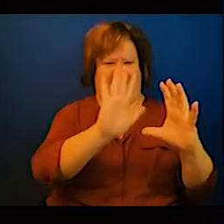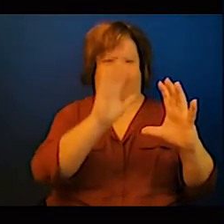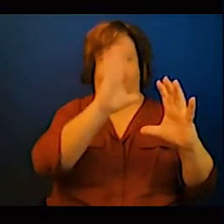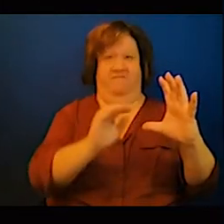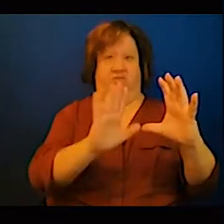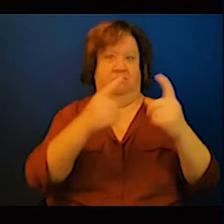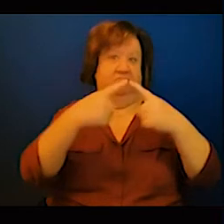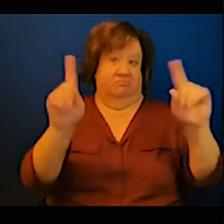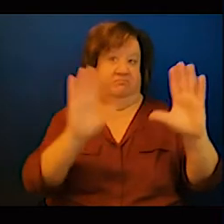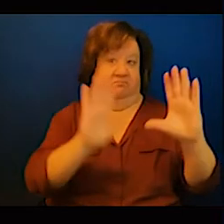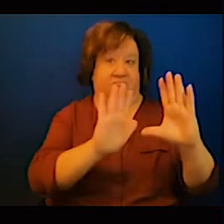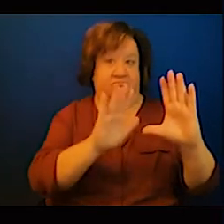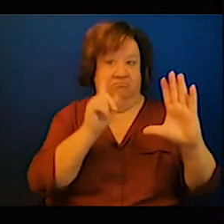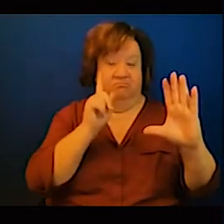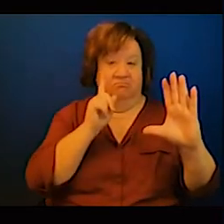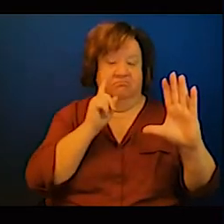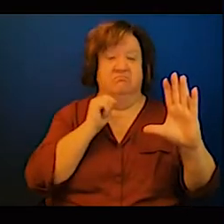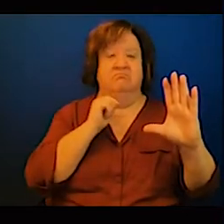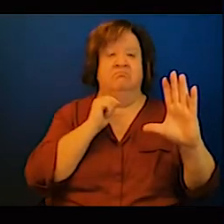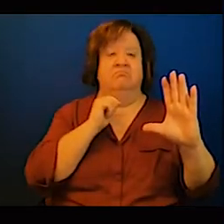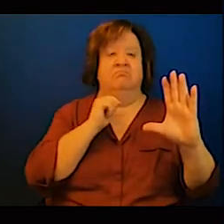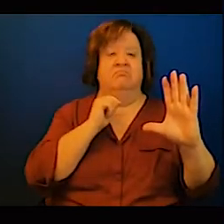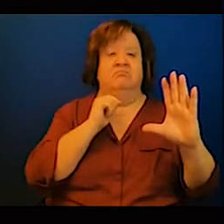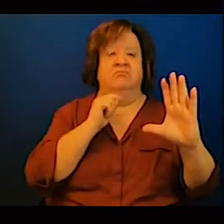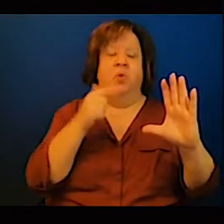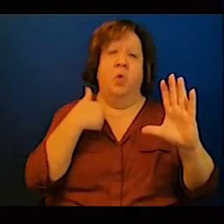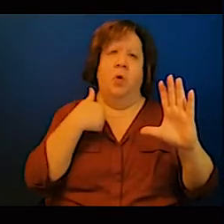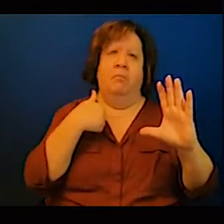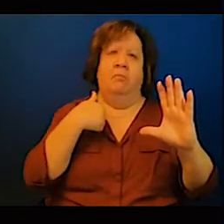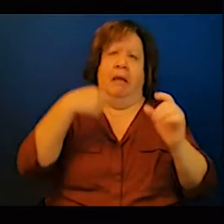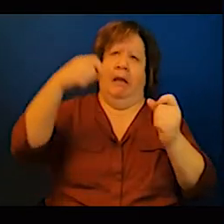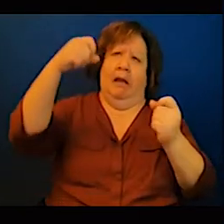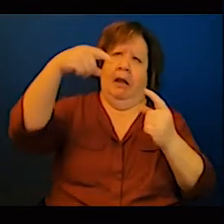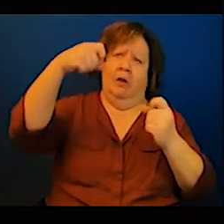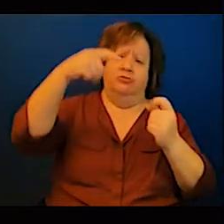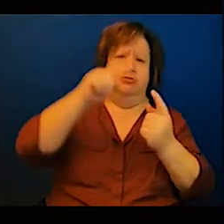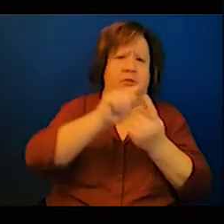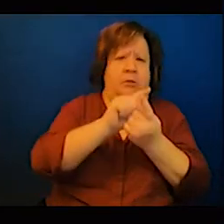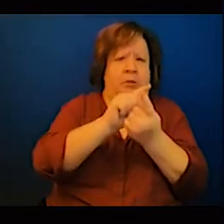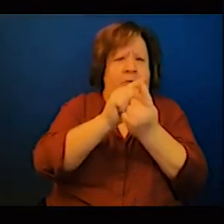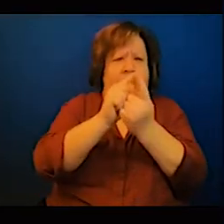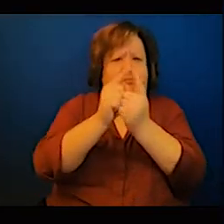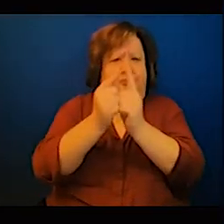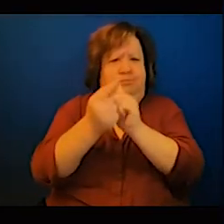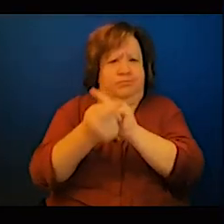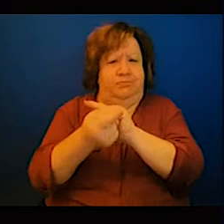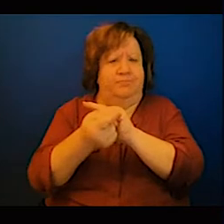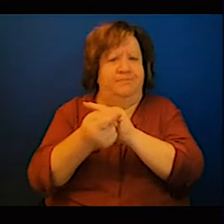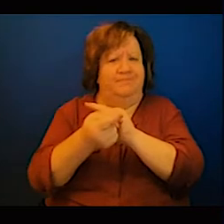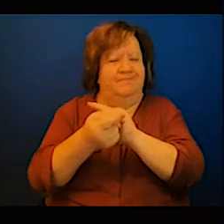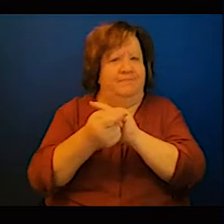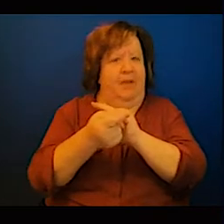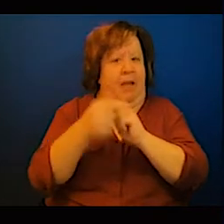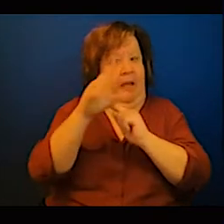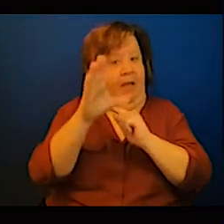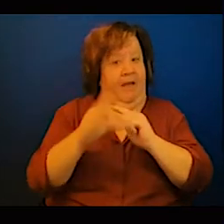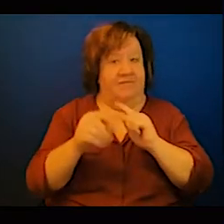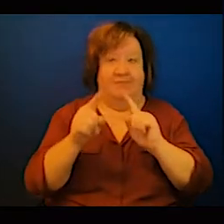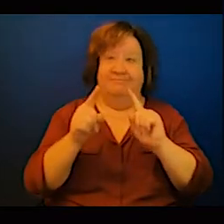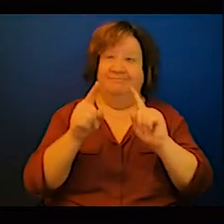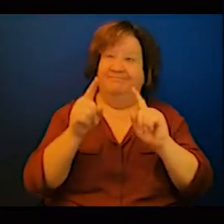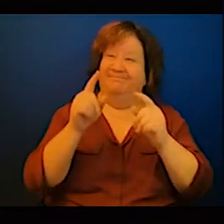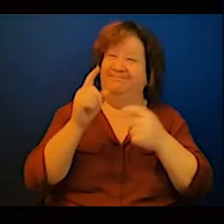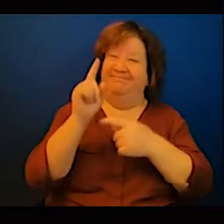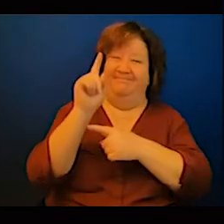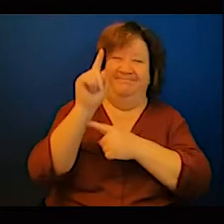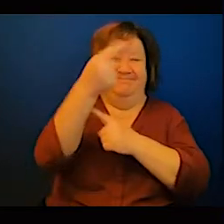dealing with the issue of access before we could even think about energy transition, transitioning into utilizing